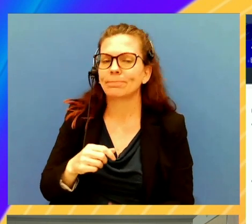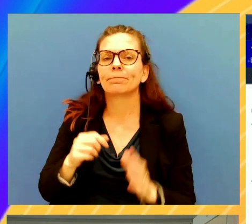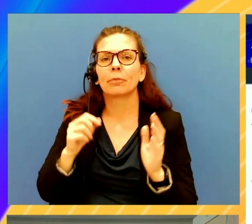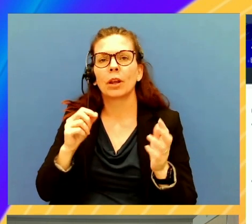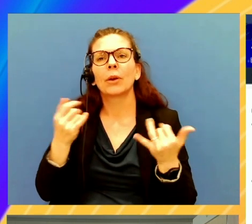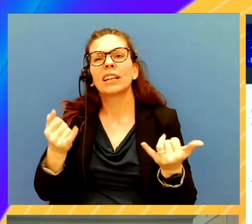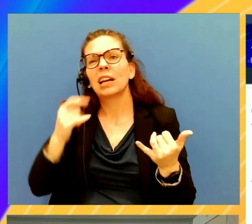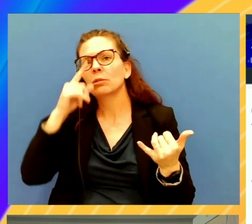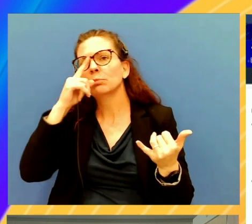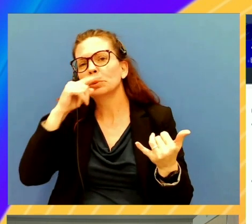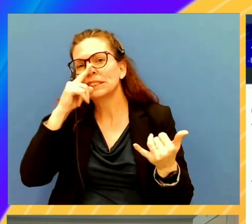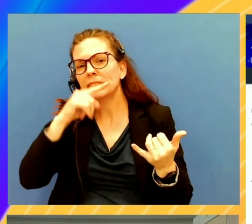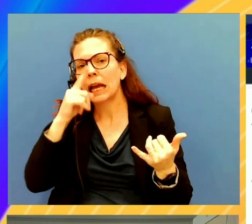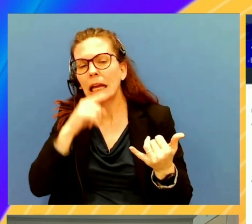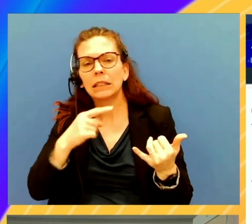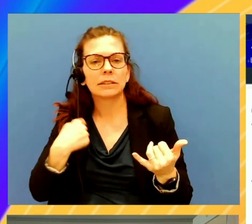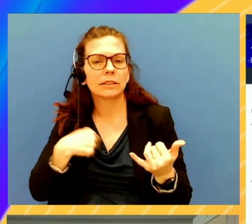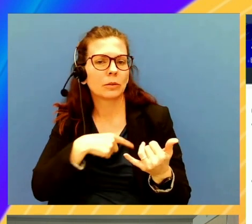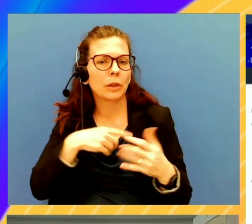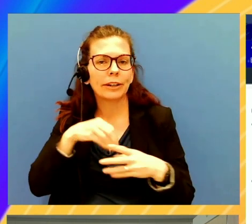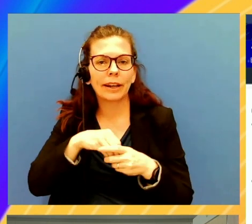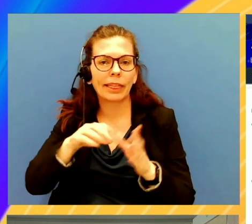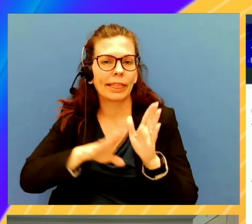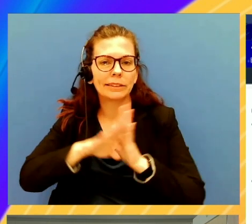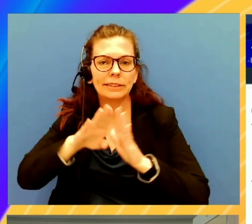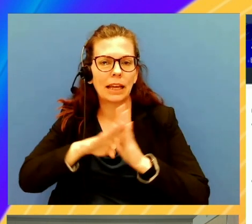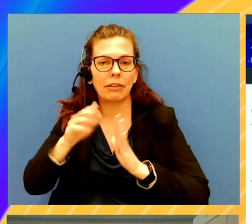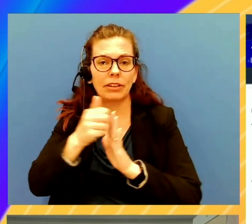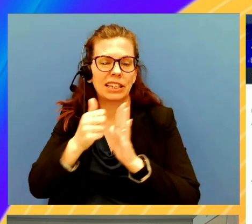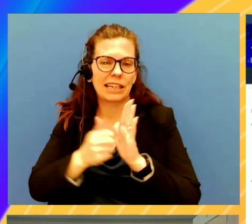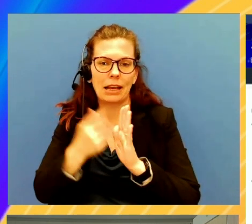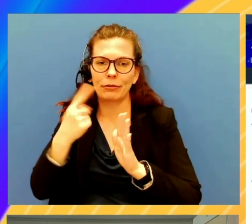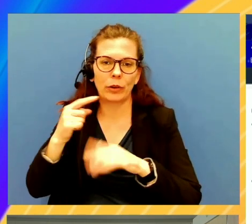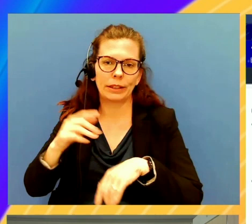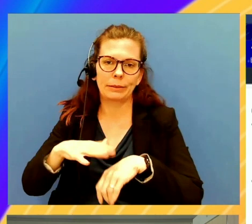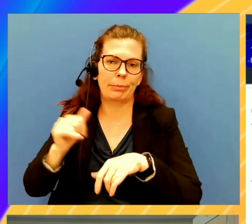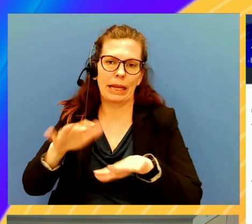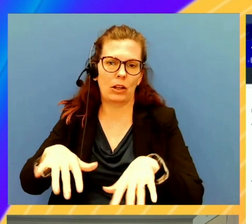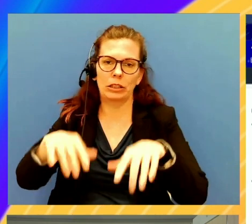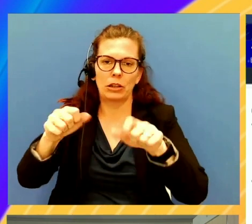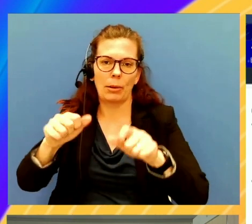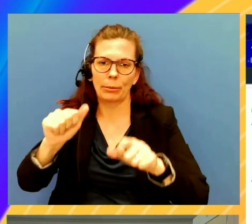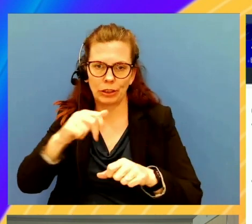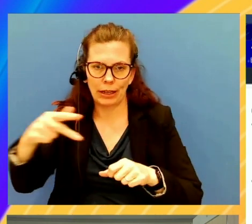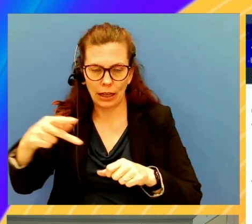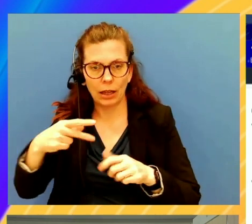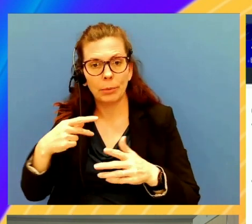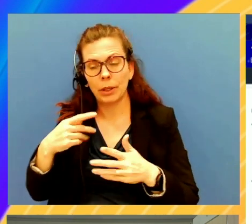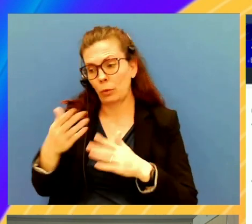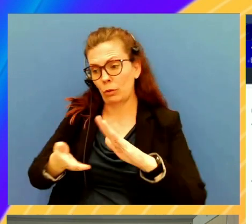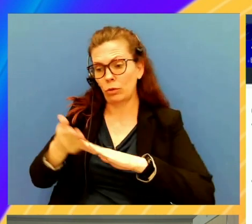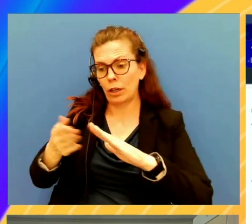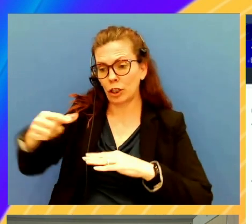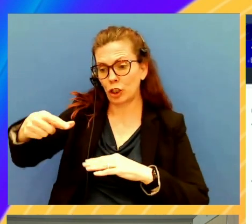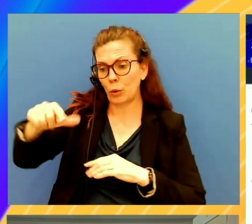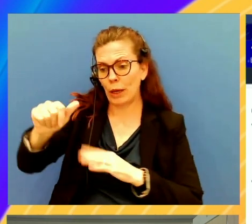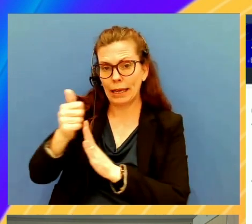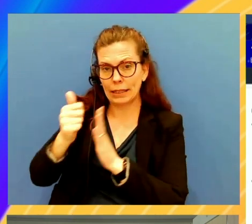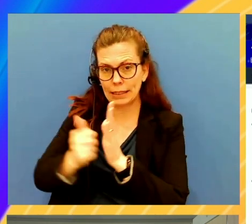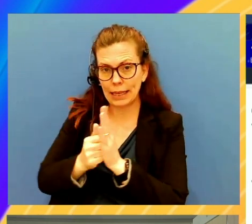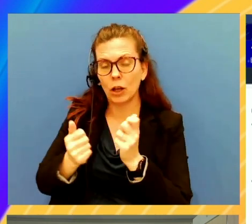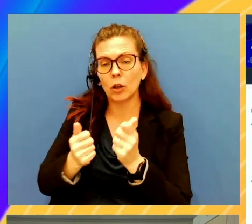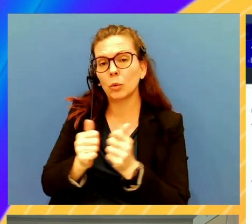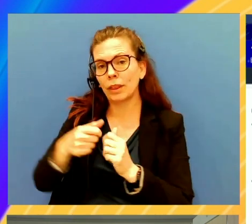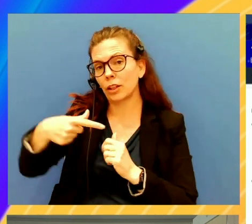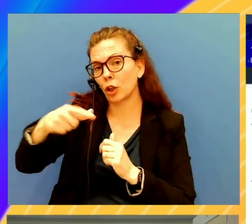pretend we're in the dev account for this pet adoption application. You're going to want a QA account with a QA version and then a production,